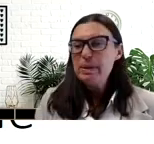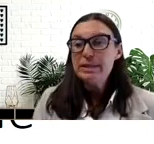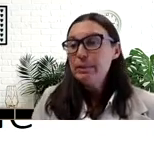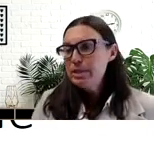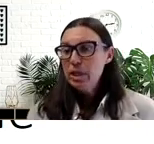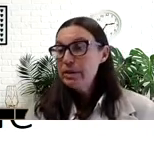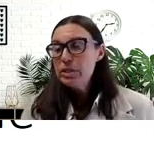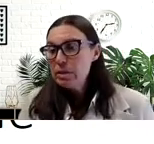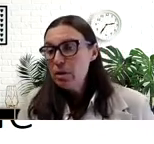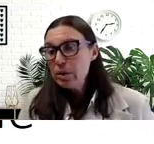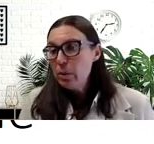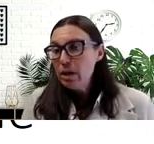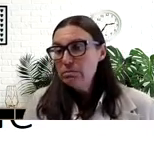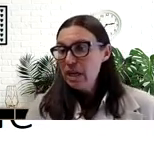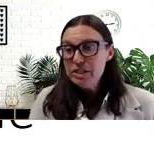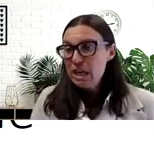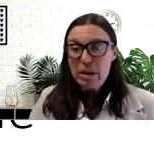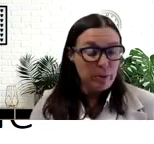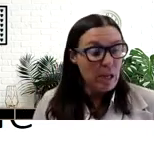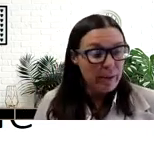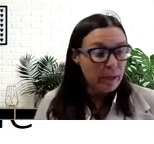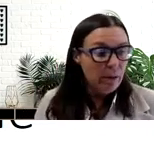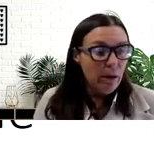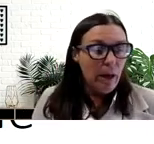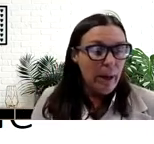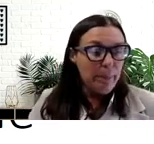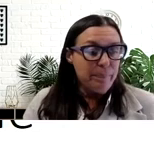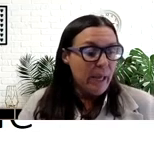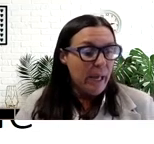It's basically what genealogists called brick wall. I just came up with nothing.